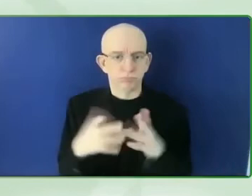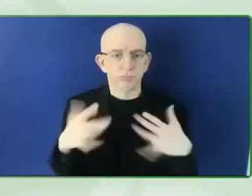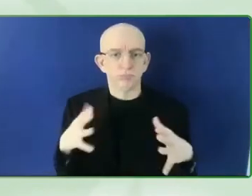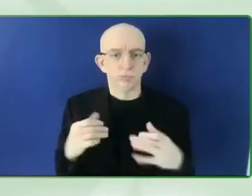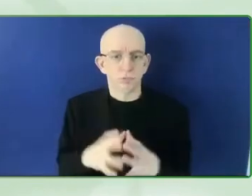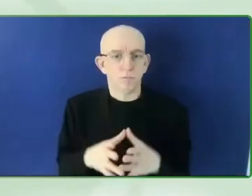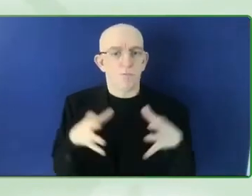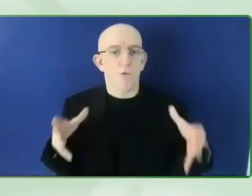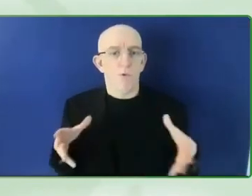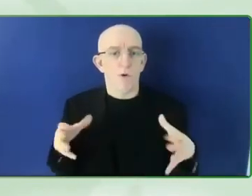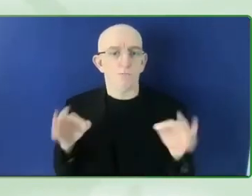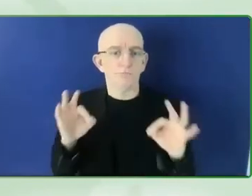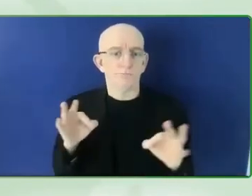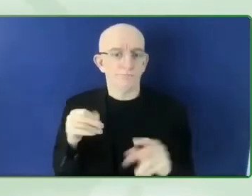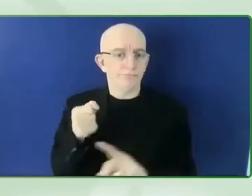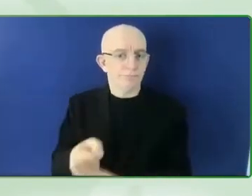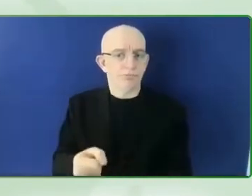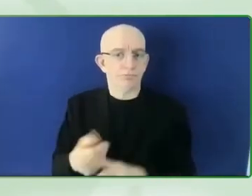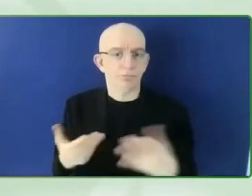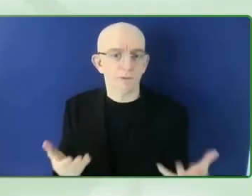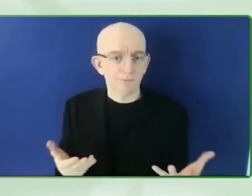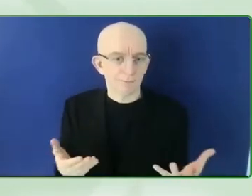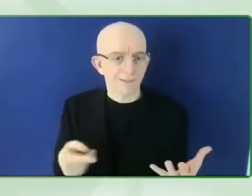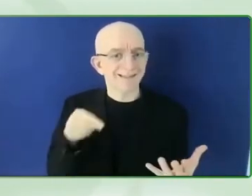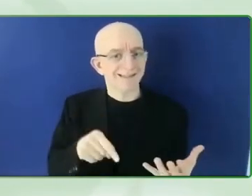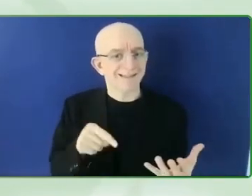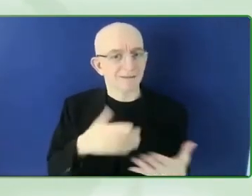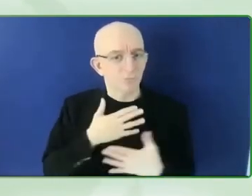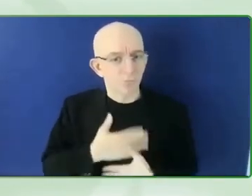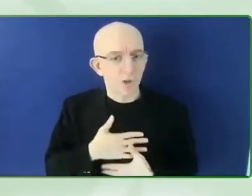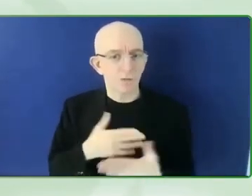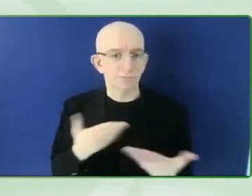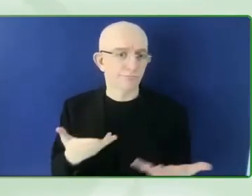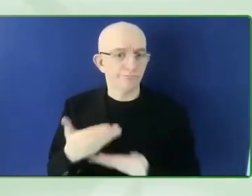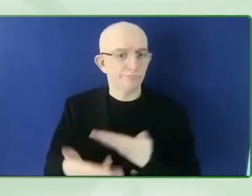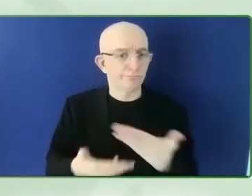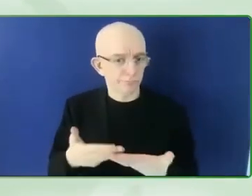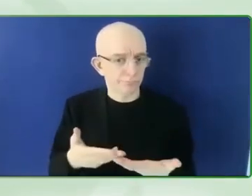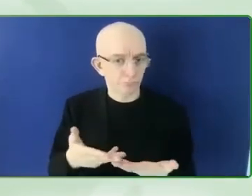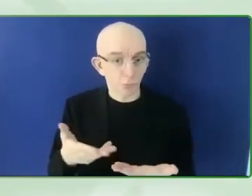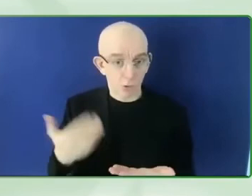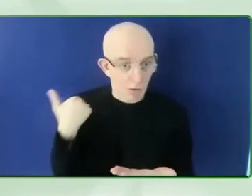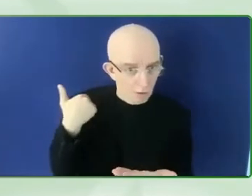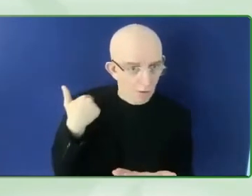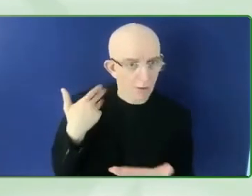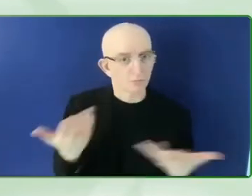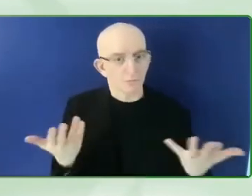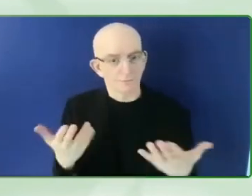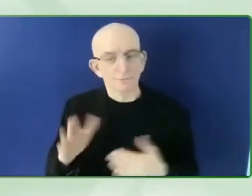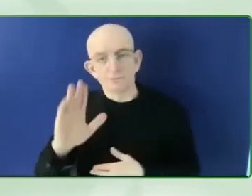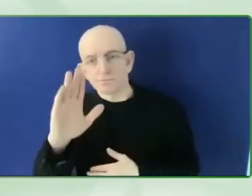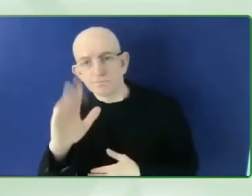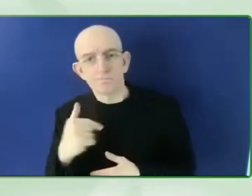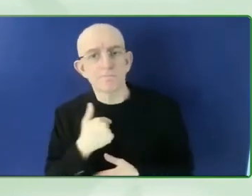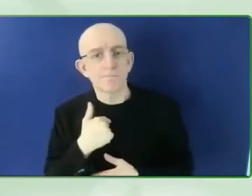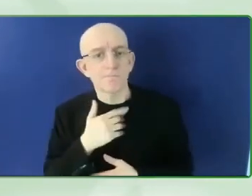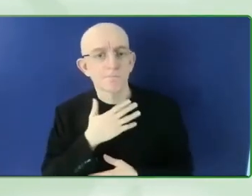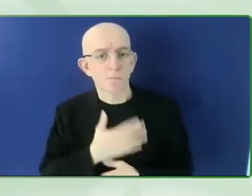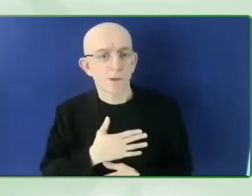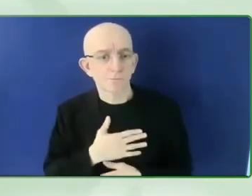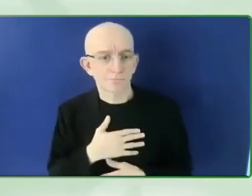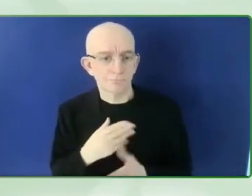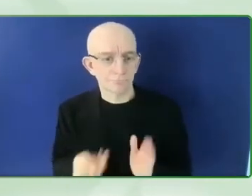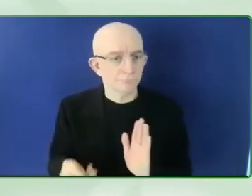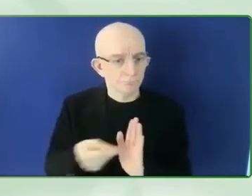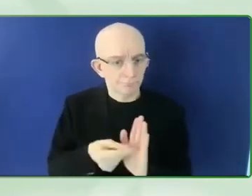ensure that disabled people are included in what we do. And I should say that is literally our purpose. That's why we exist,